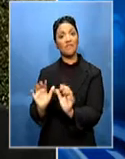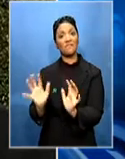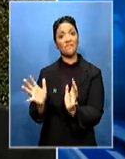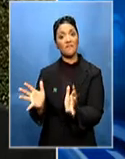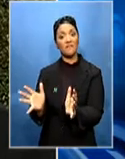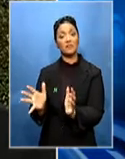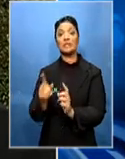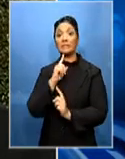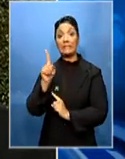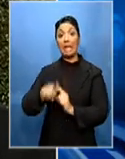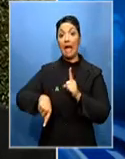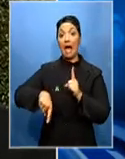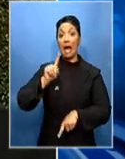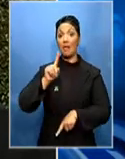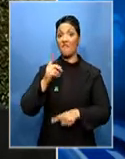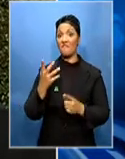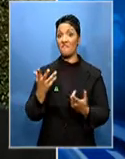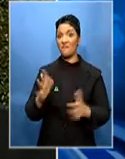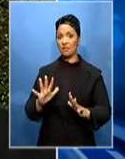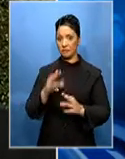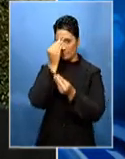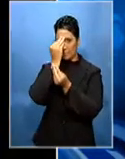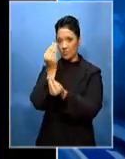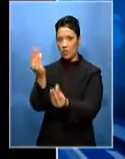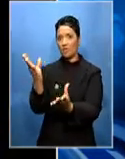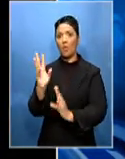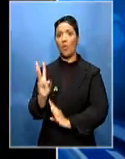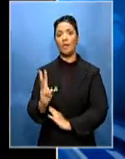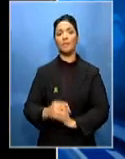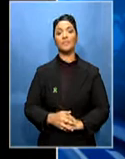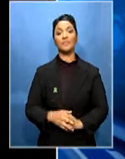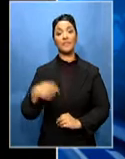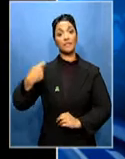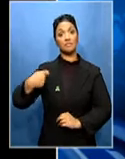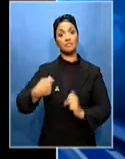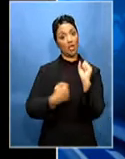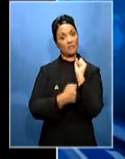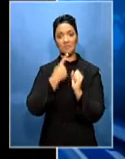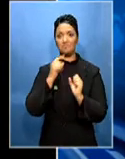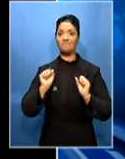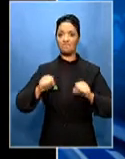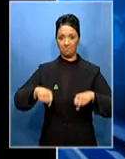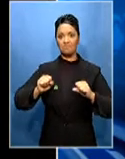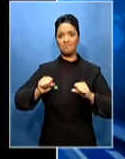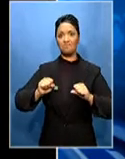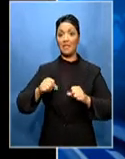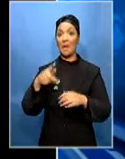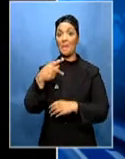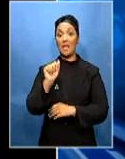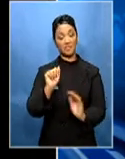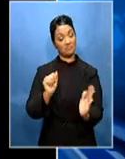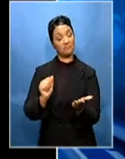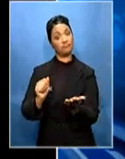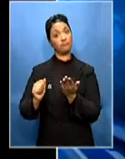After he has been expelled, he's also been notified. The Speaker's office has confirmed receiving a letter from the party,